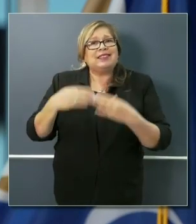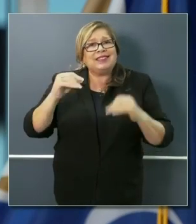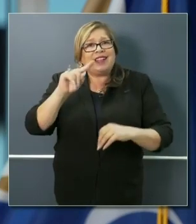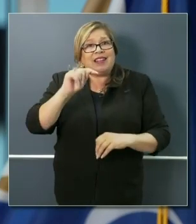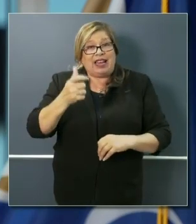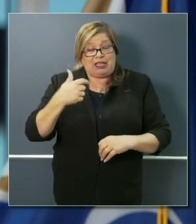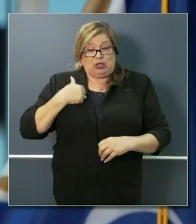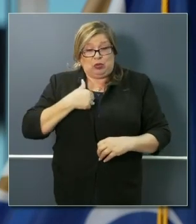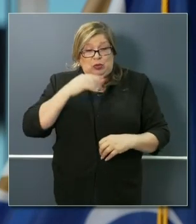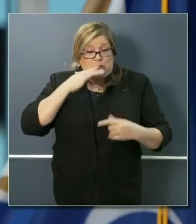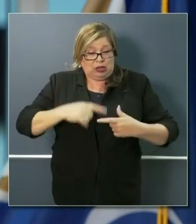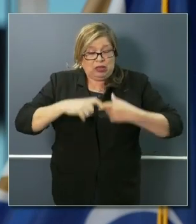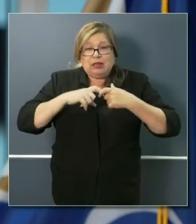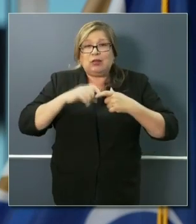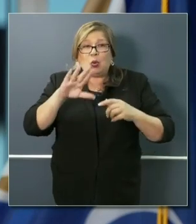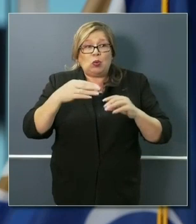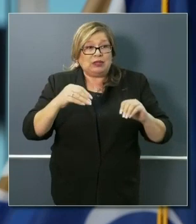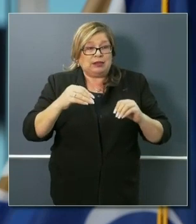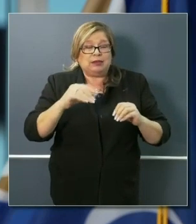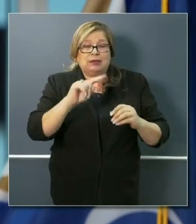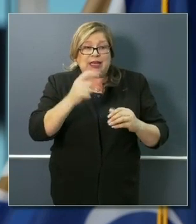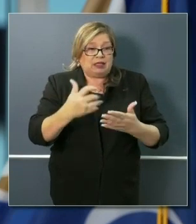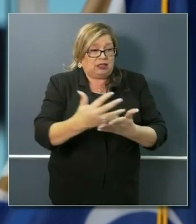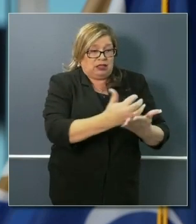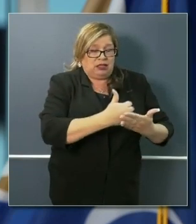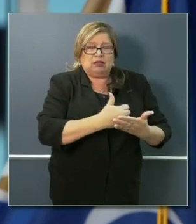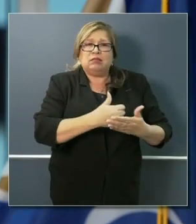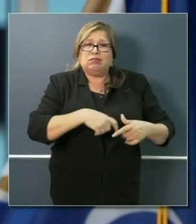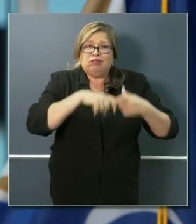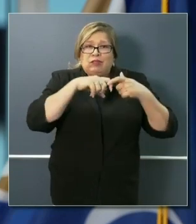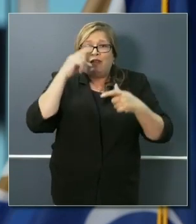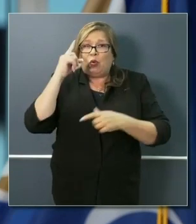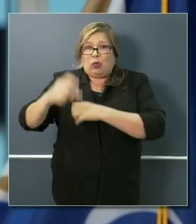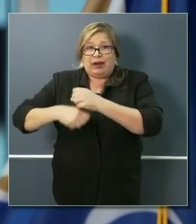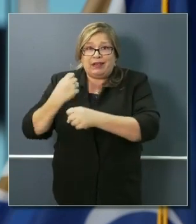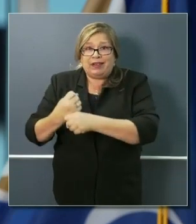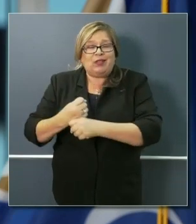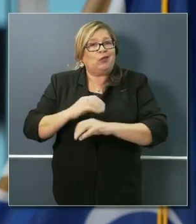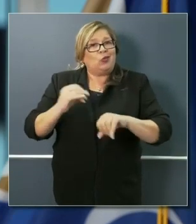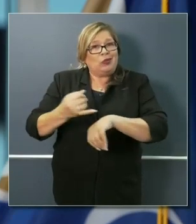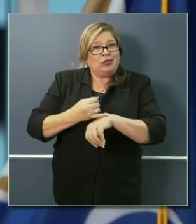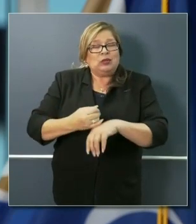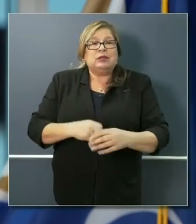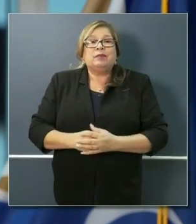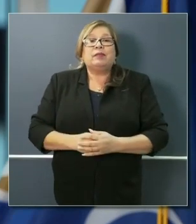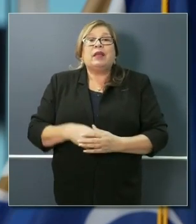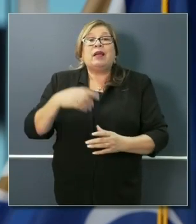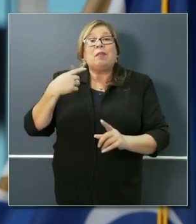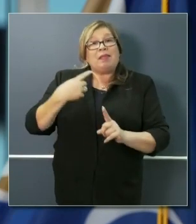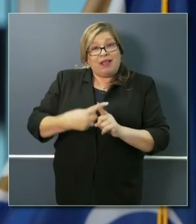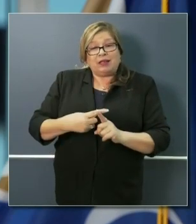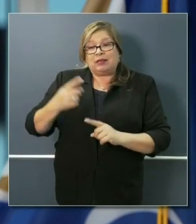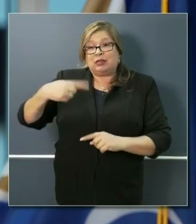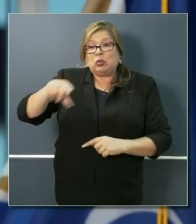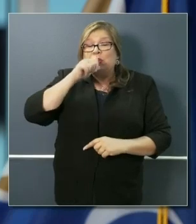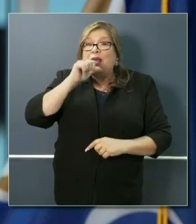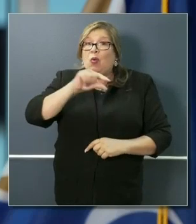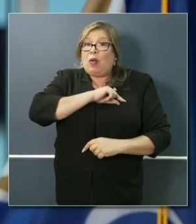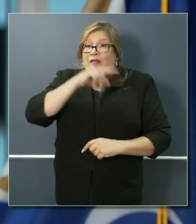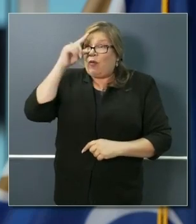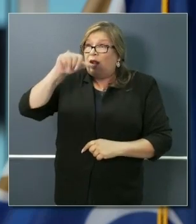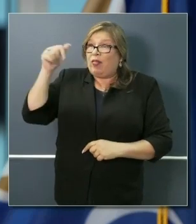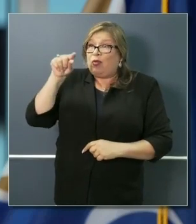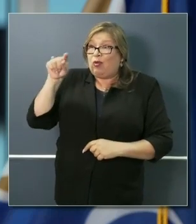for a year with no interest, no penalties, and then provide micro-lending opportunities through our iBank in the state of California.